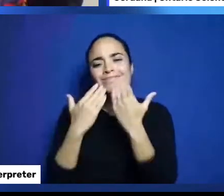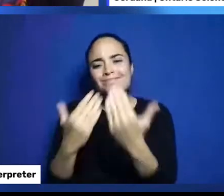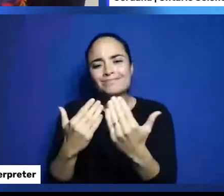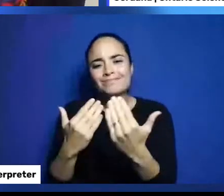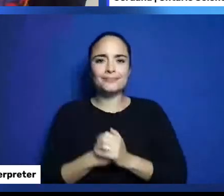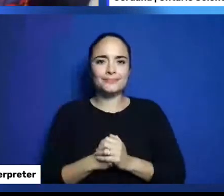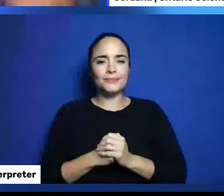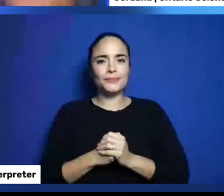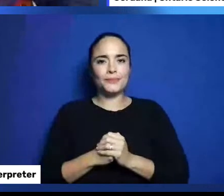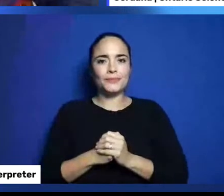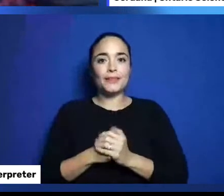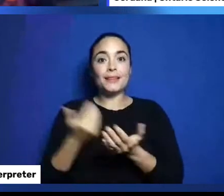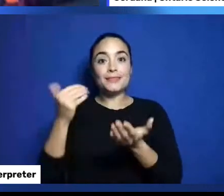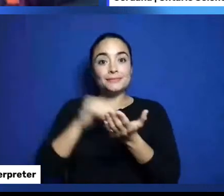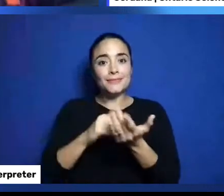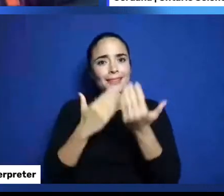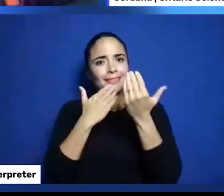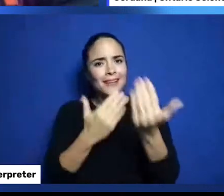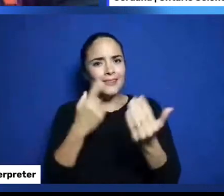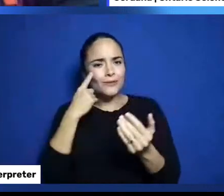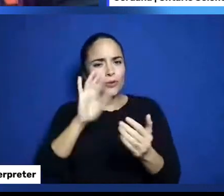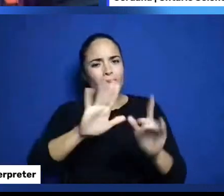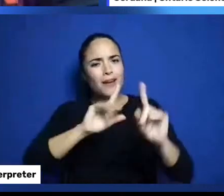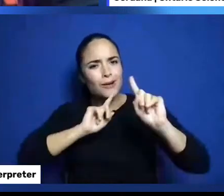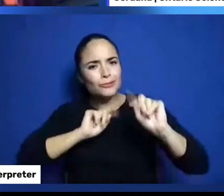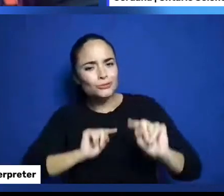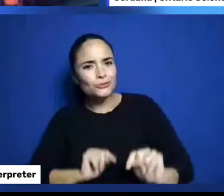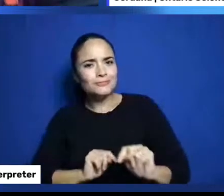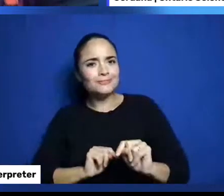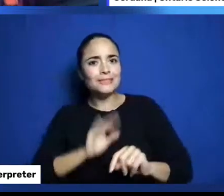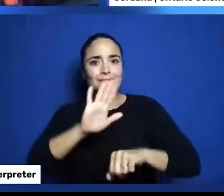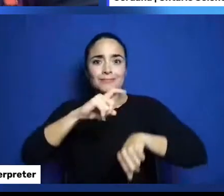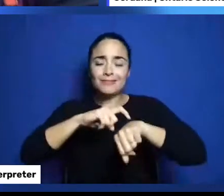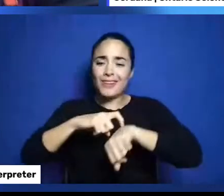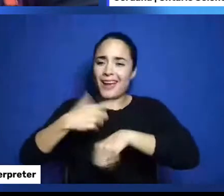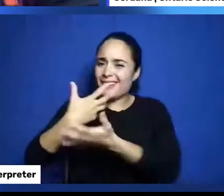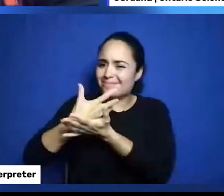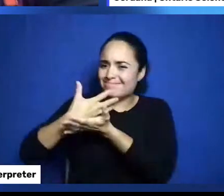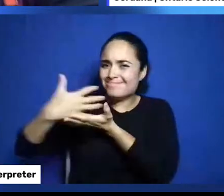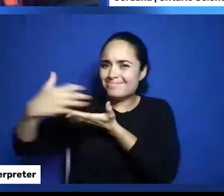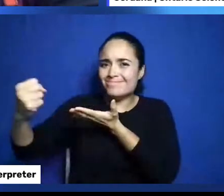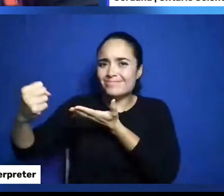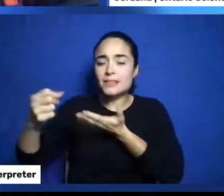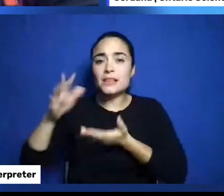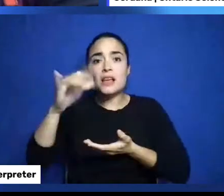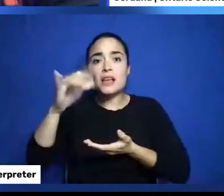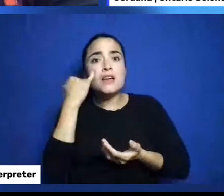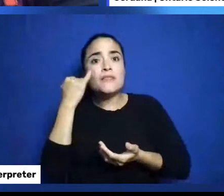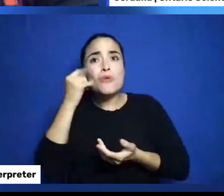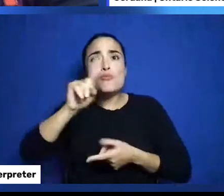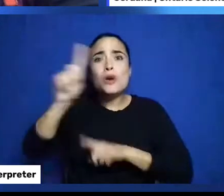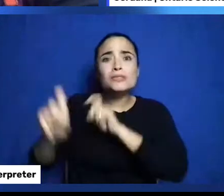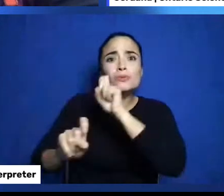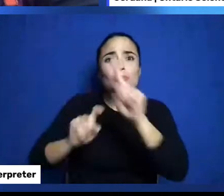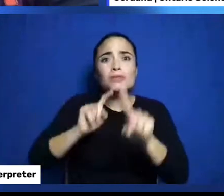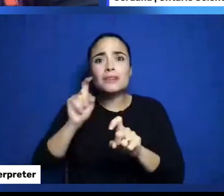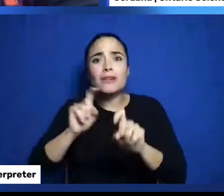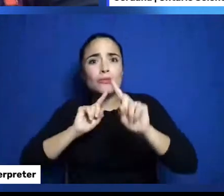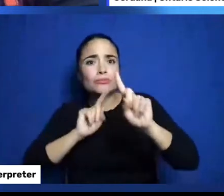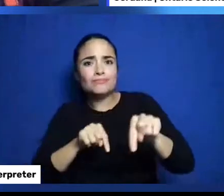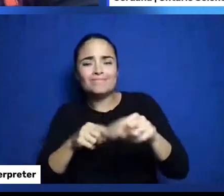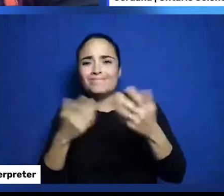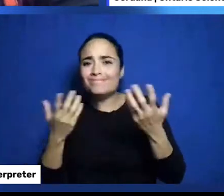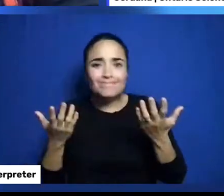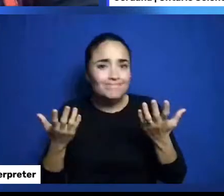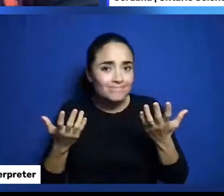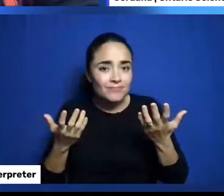for answering all of them. You know I wish we had more time. If your question wasn't answered live. We will do our best to get to any questions left in the chat over